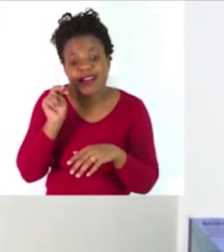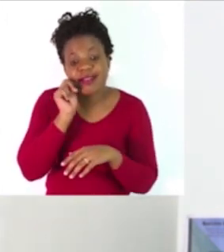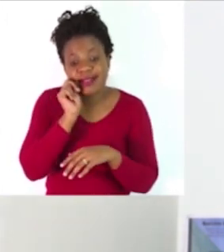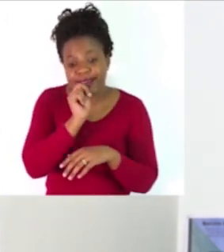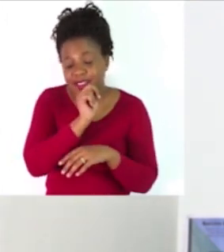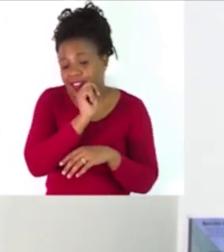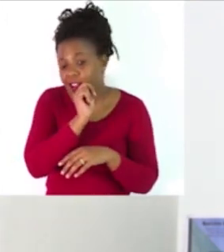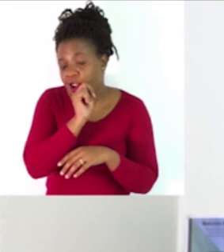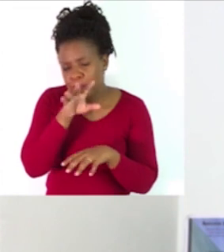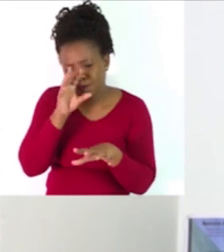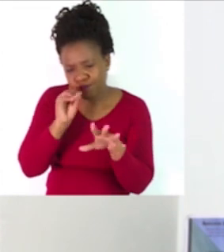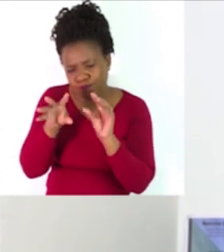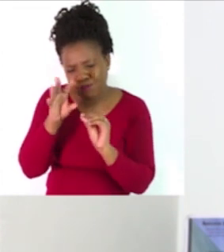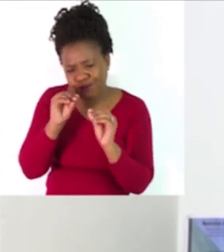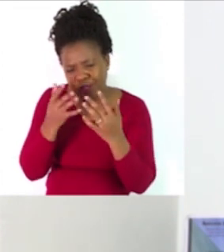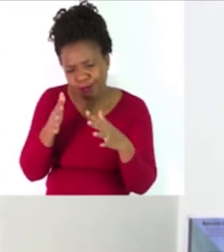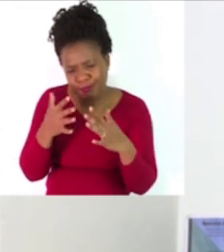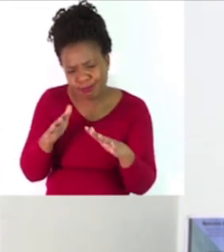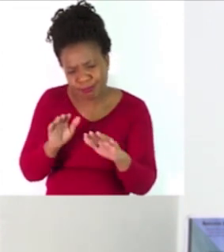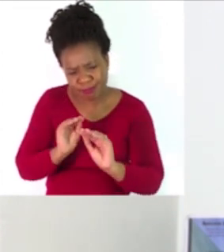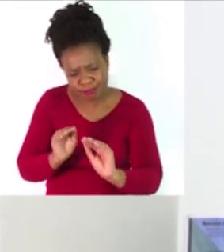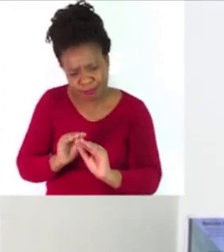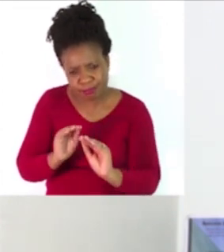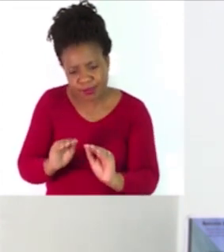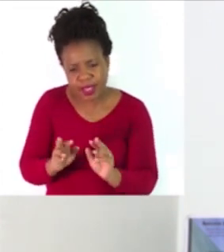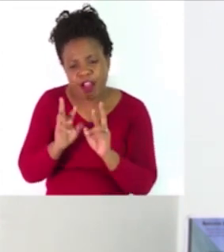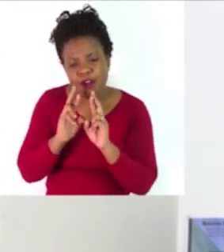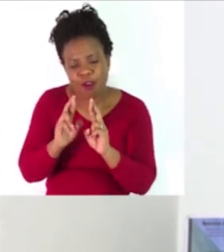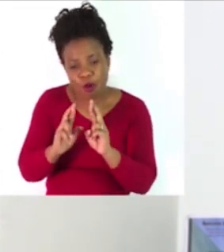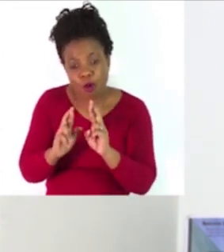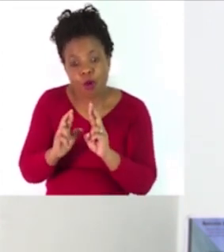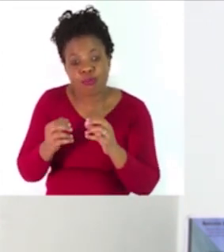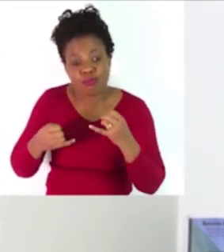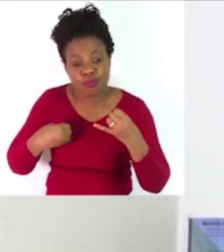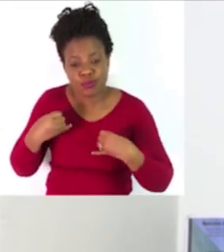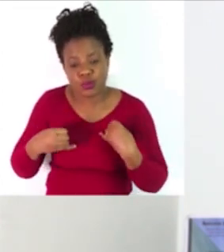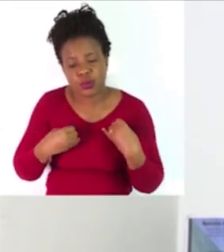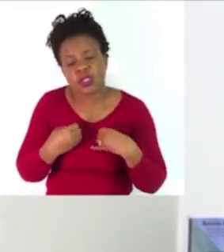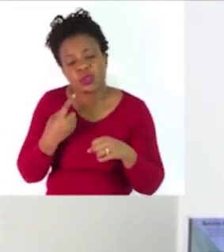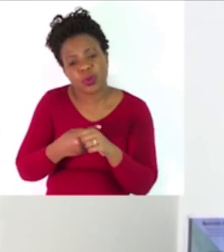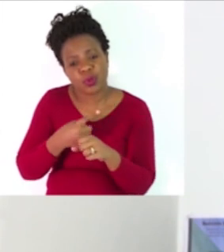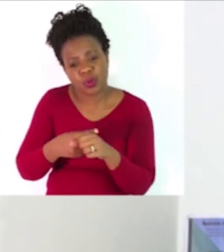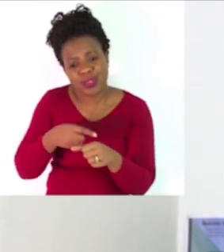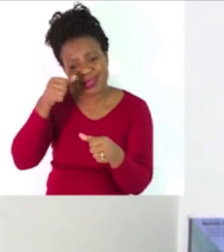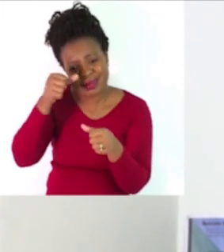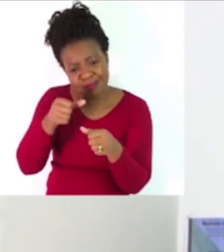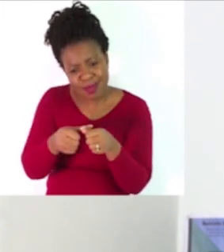all of us did enjoy and always remember these nouns ranging from common nouns, proper nouns,